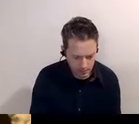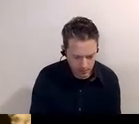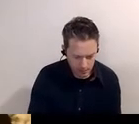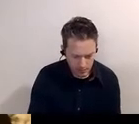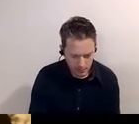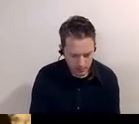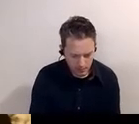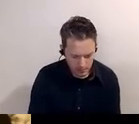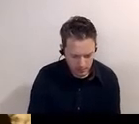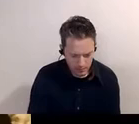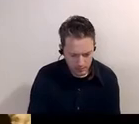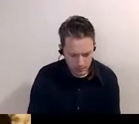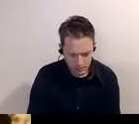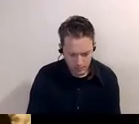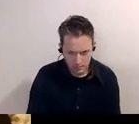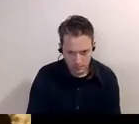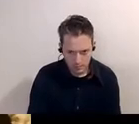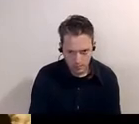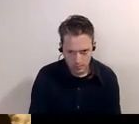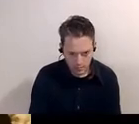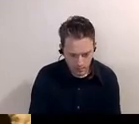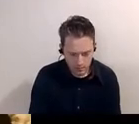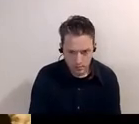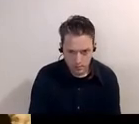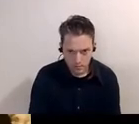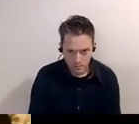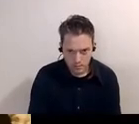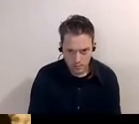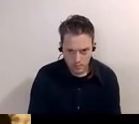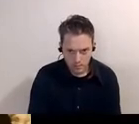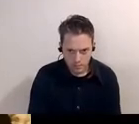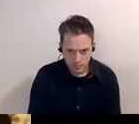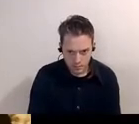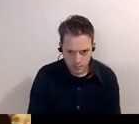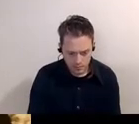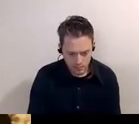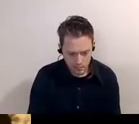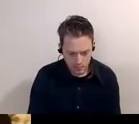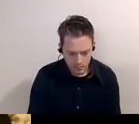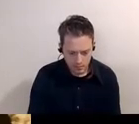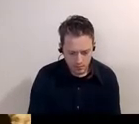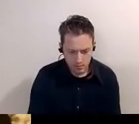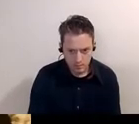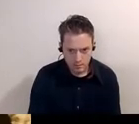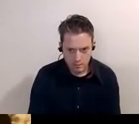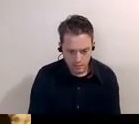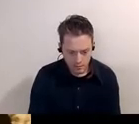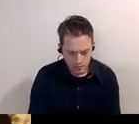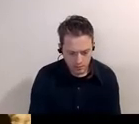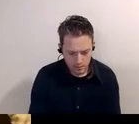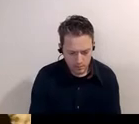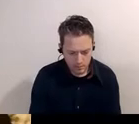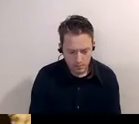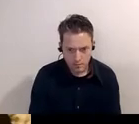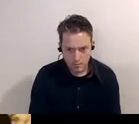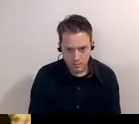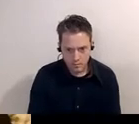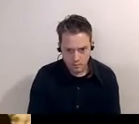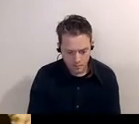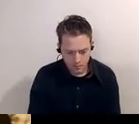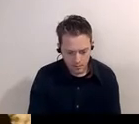and this is uh camp butner um it was called the khaki invasion